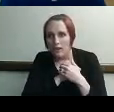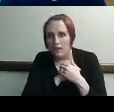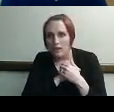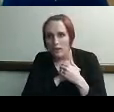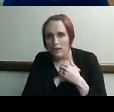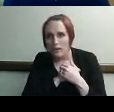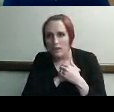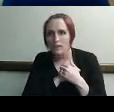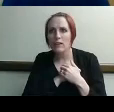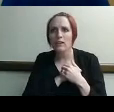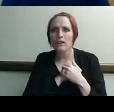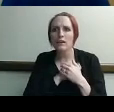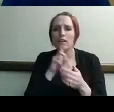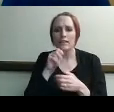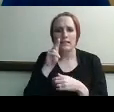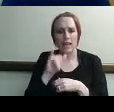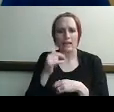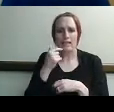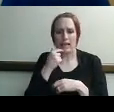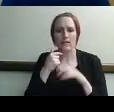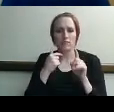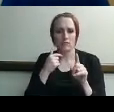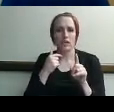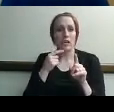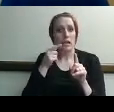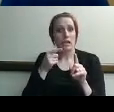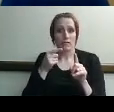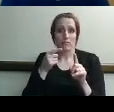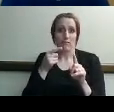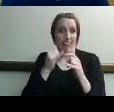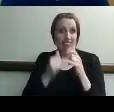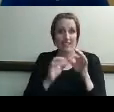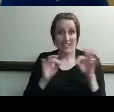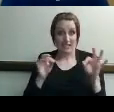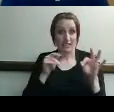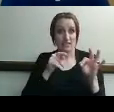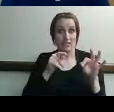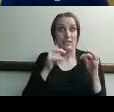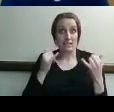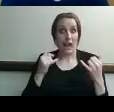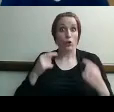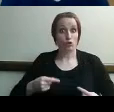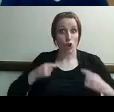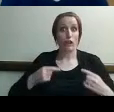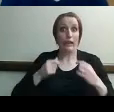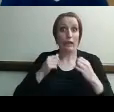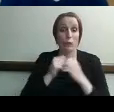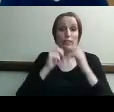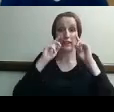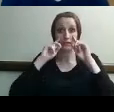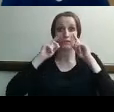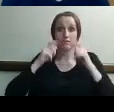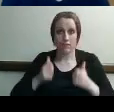vision um um gives a definite clue um gives that it is causing some kind of a functional